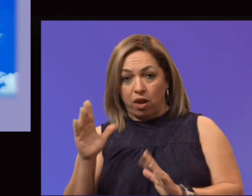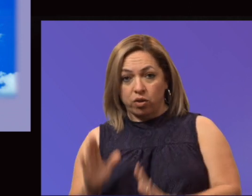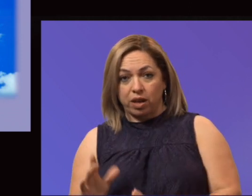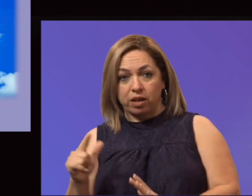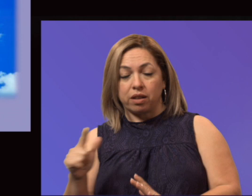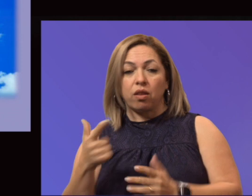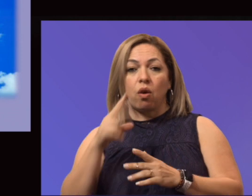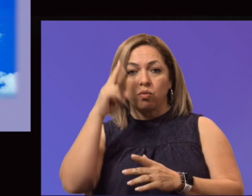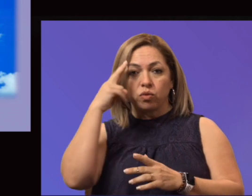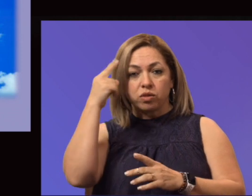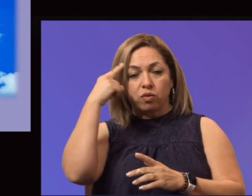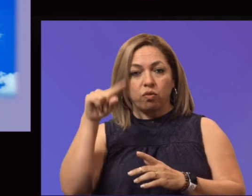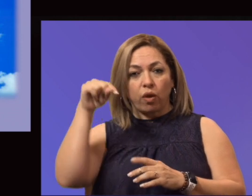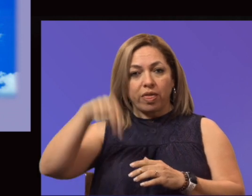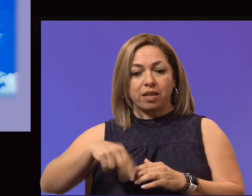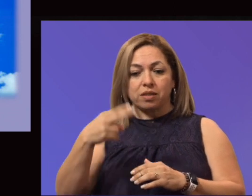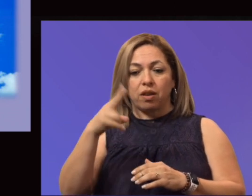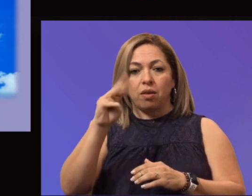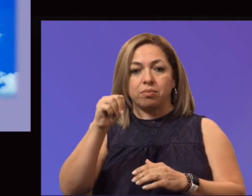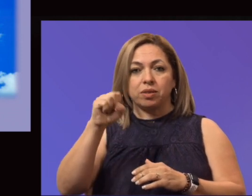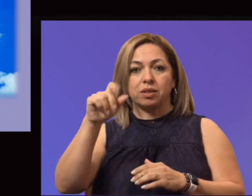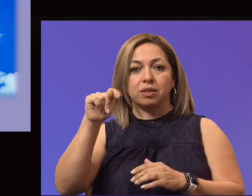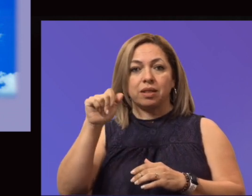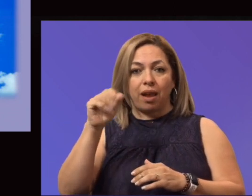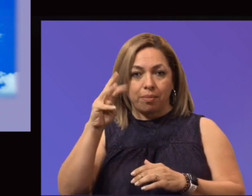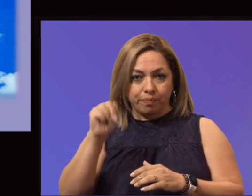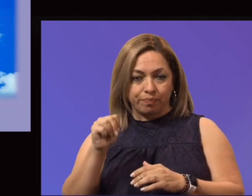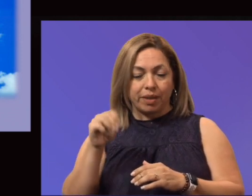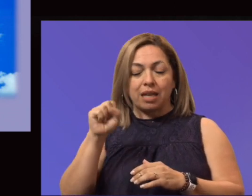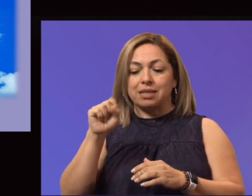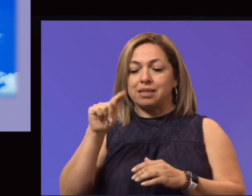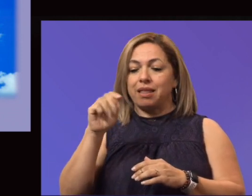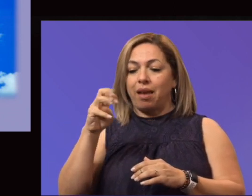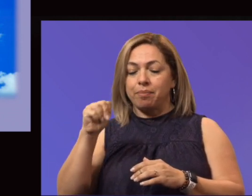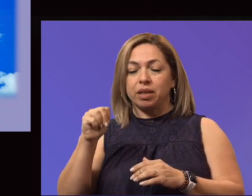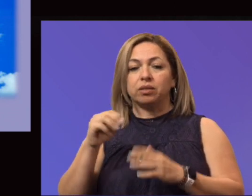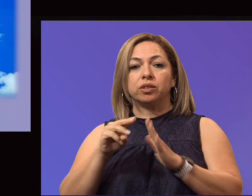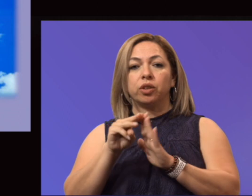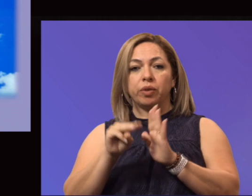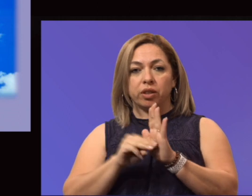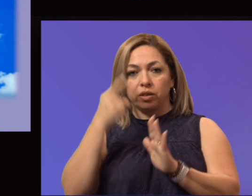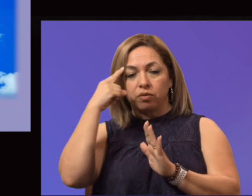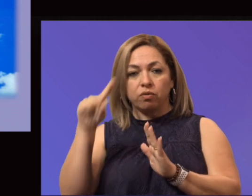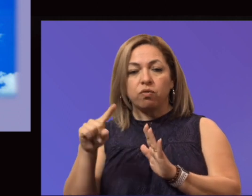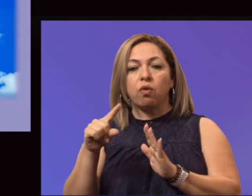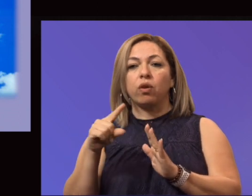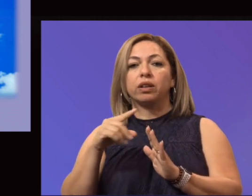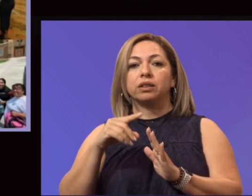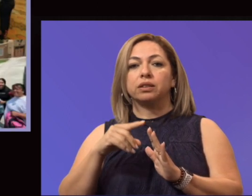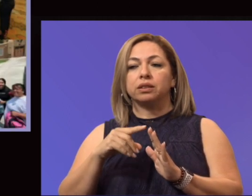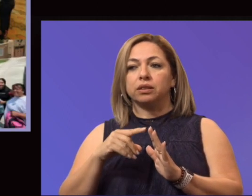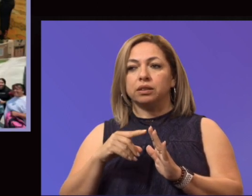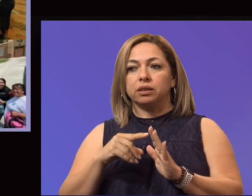grant is called HUMSTEM that will connect the humanities and STEM curriculum for experiential learning opportunities. So